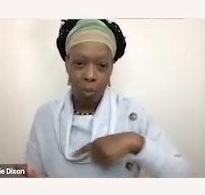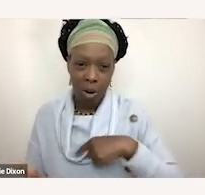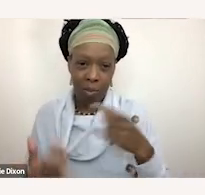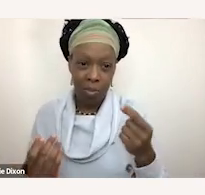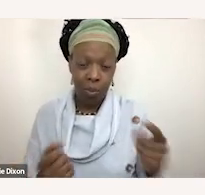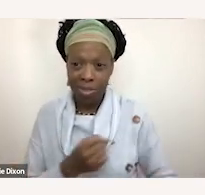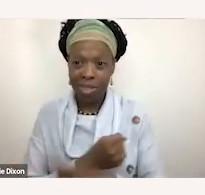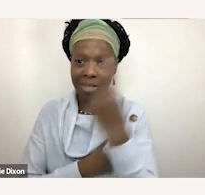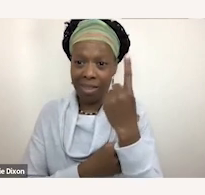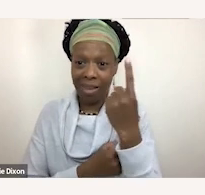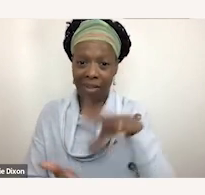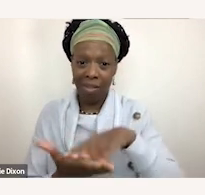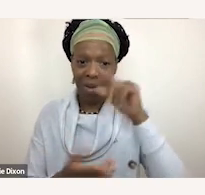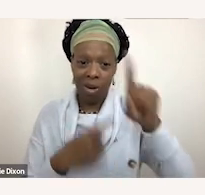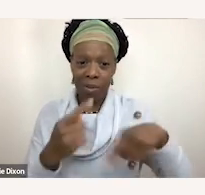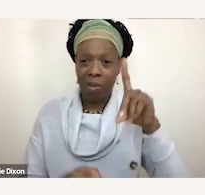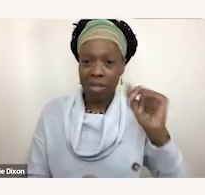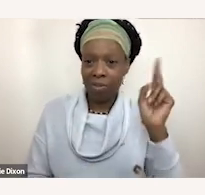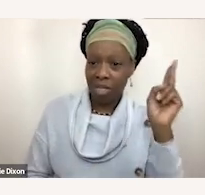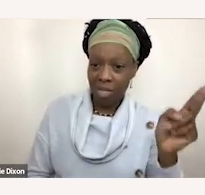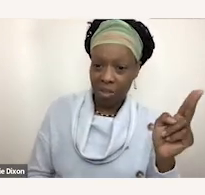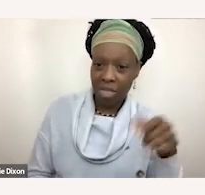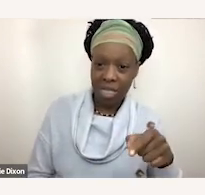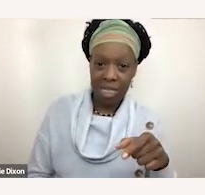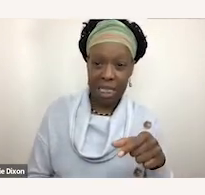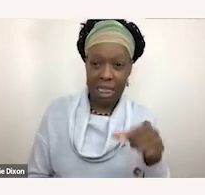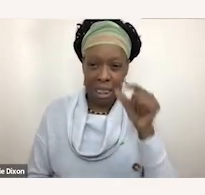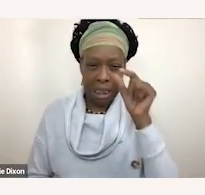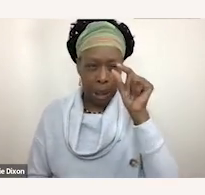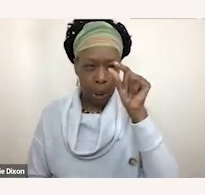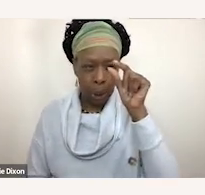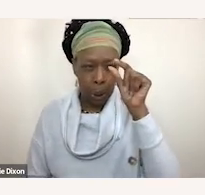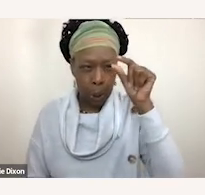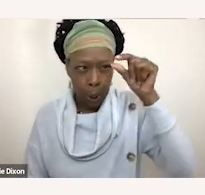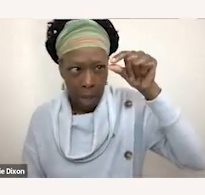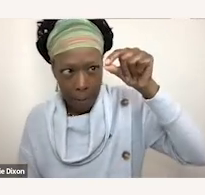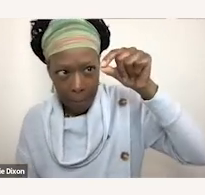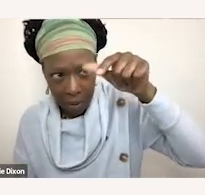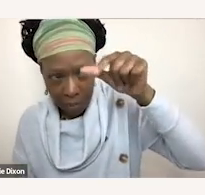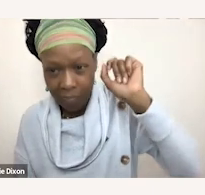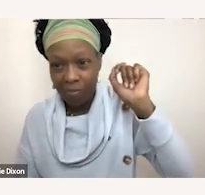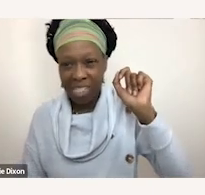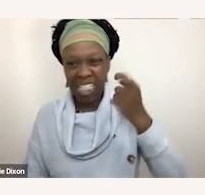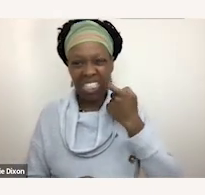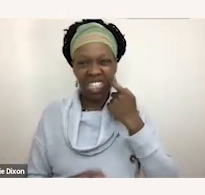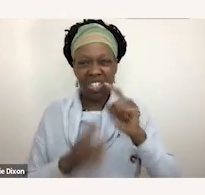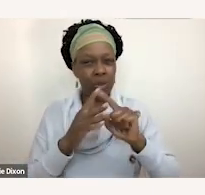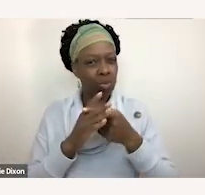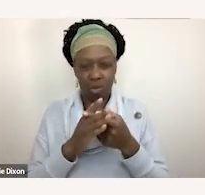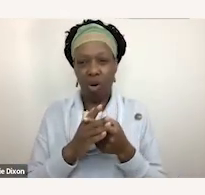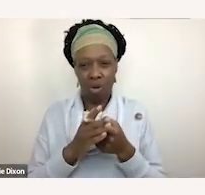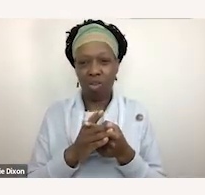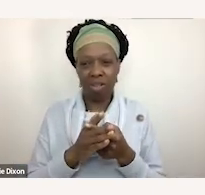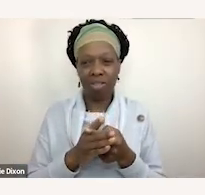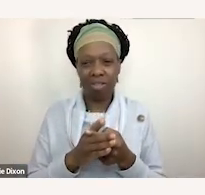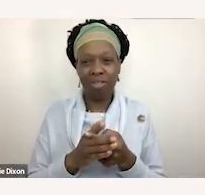today and learning about disability history this is a drop in the bucket and sort of beginning that quest